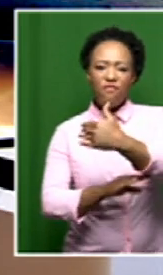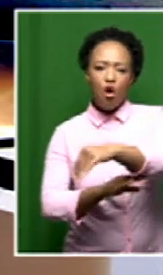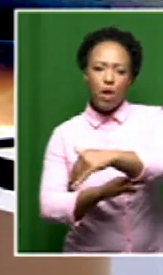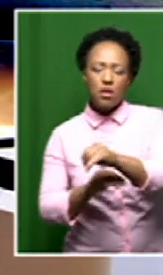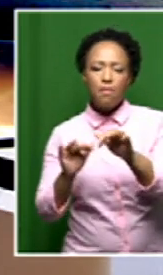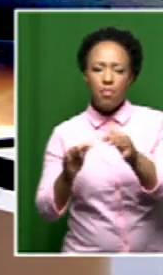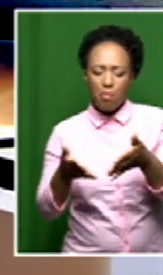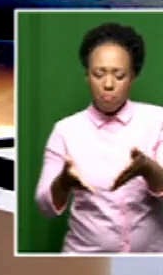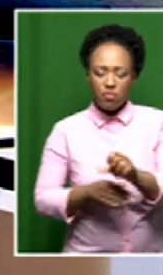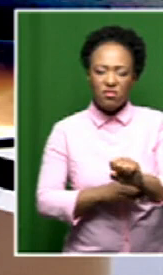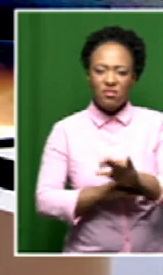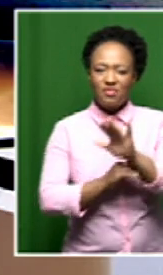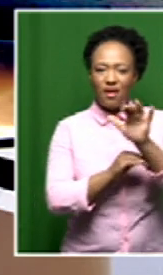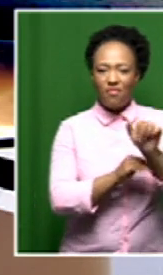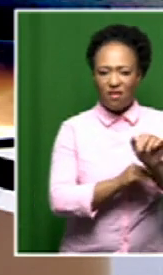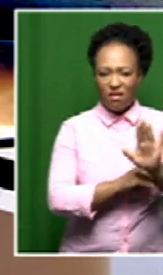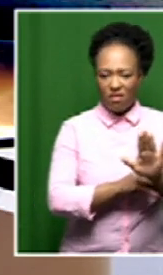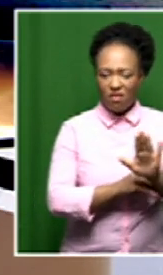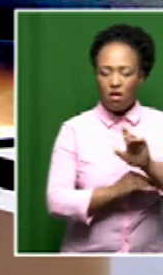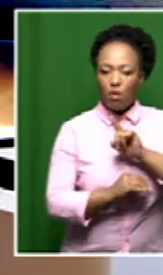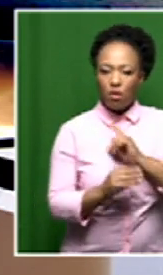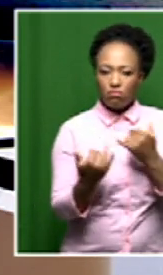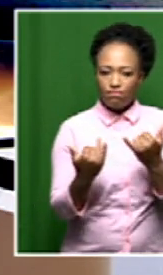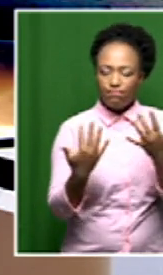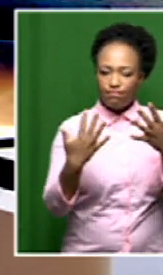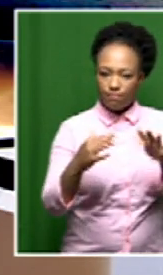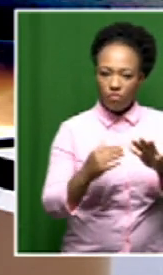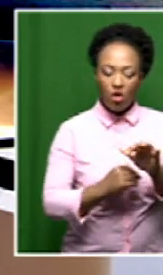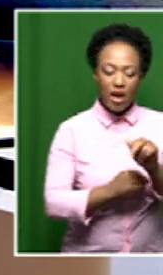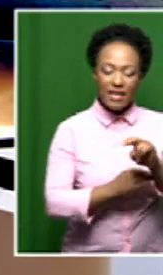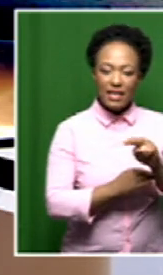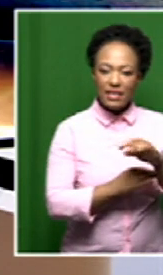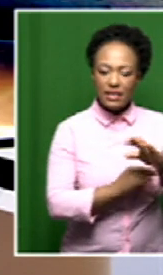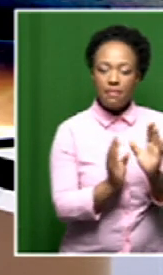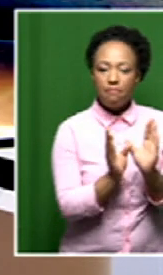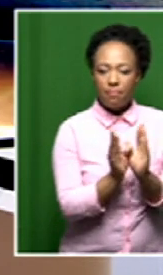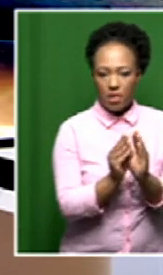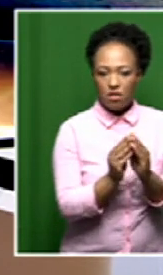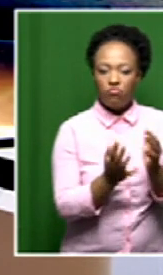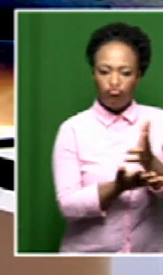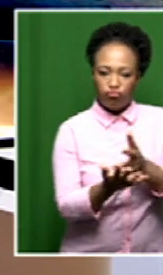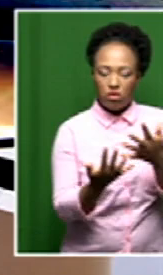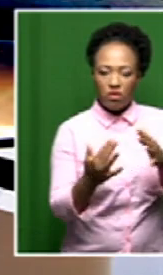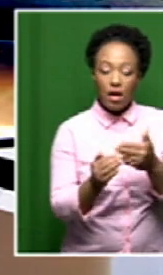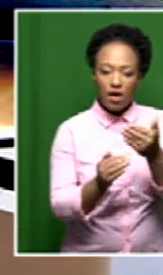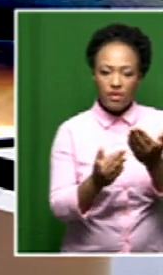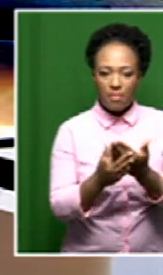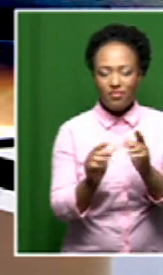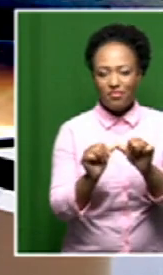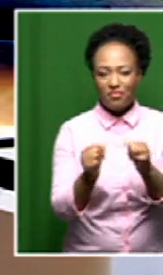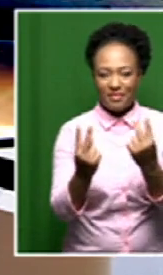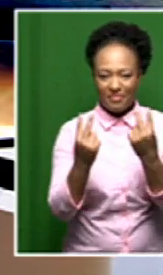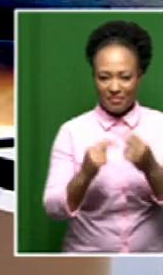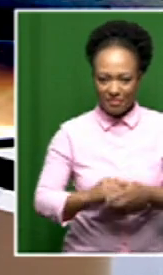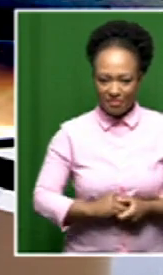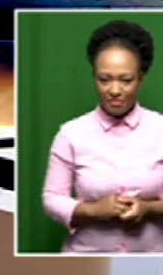in South Africa and this issue also canvassed at the ANC NEC Lekotla so we'll talk more about that after the break. Please stay with